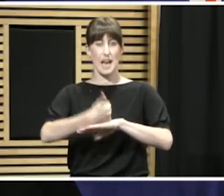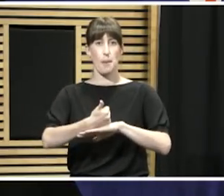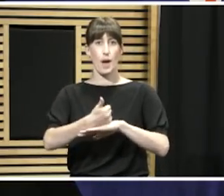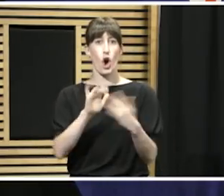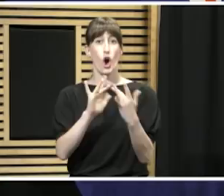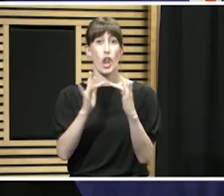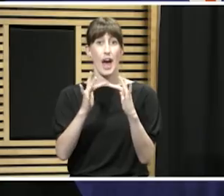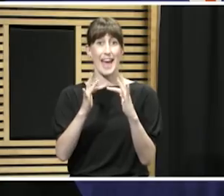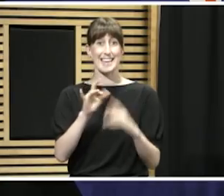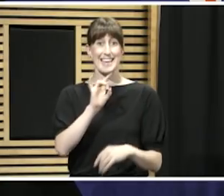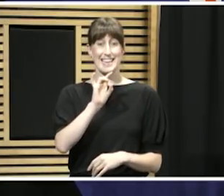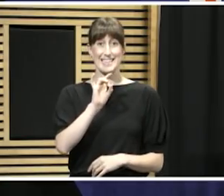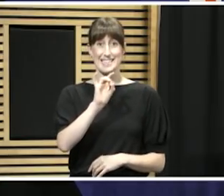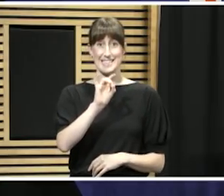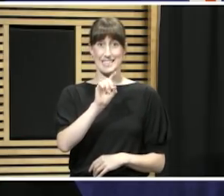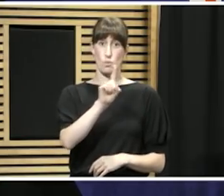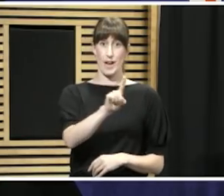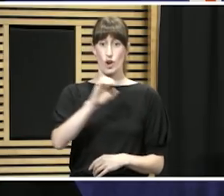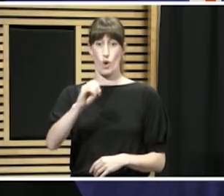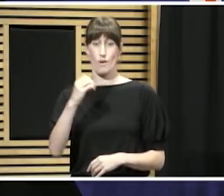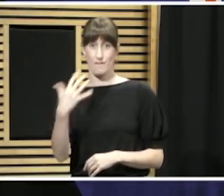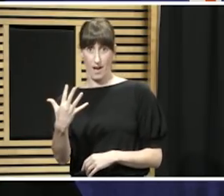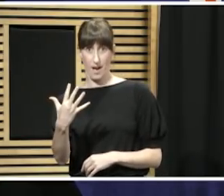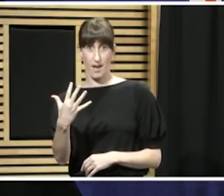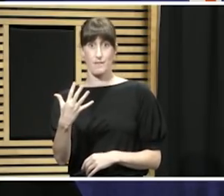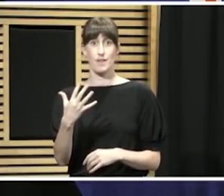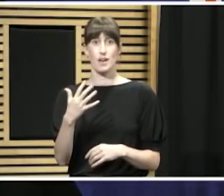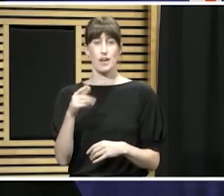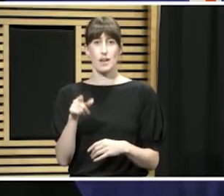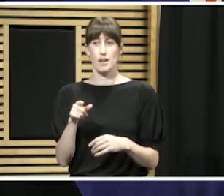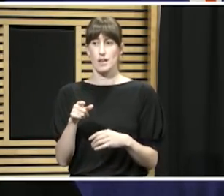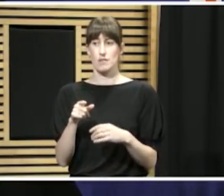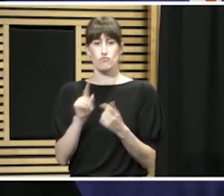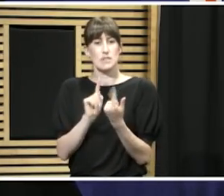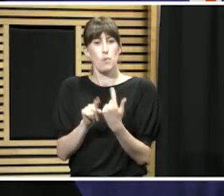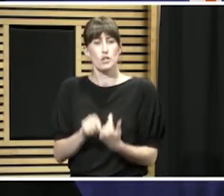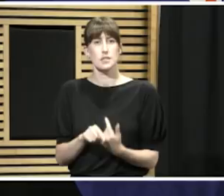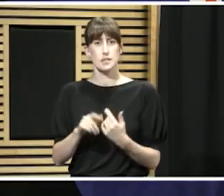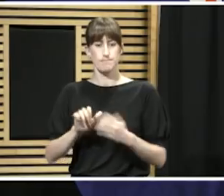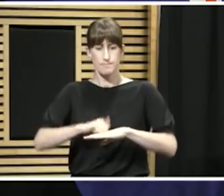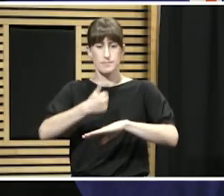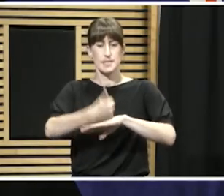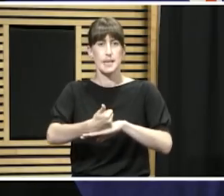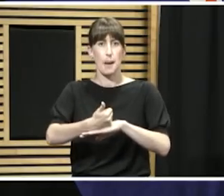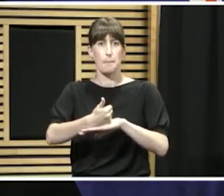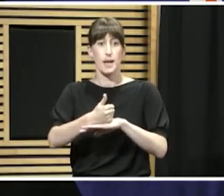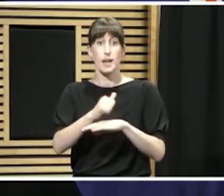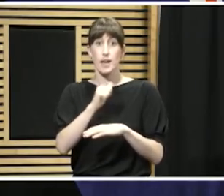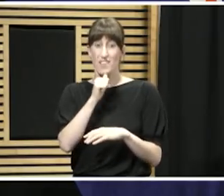at police.govt.nz, at 1 o'clock yesterday. Since that was stood up, we've had 4